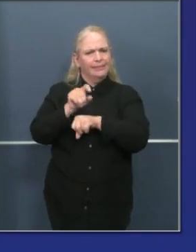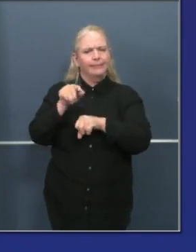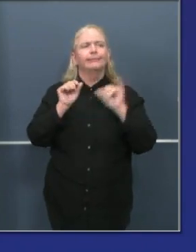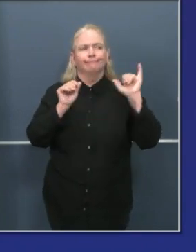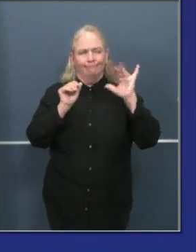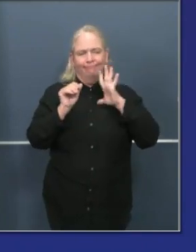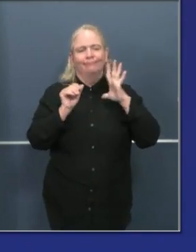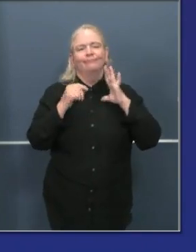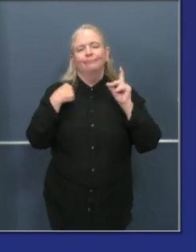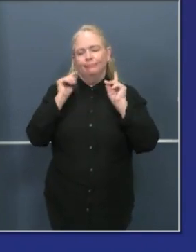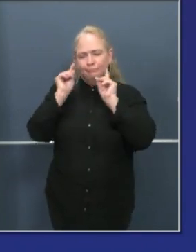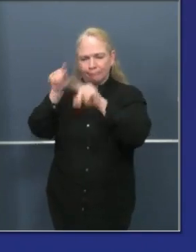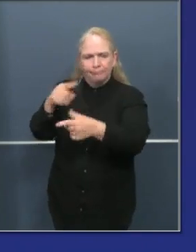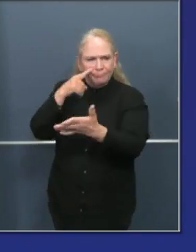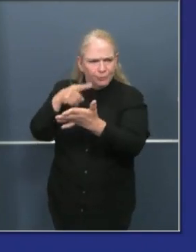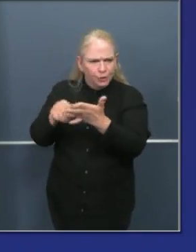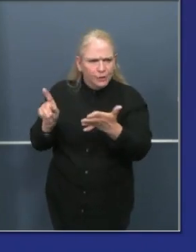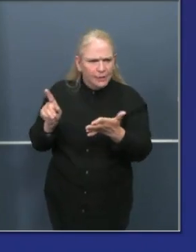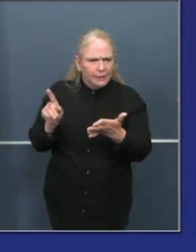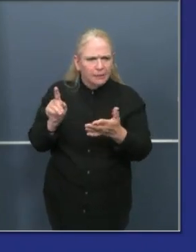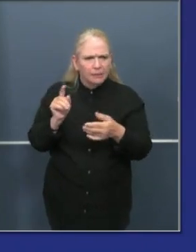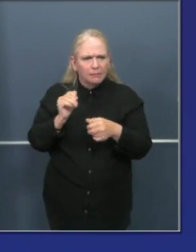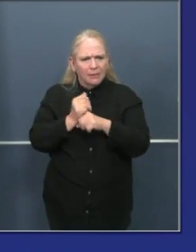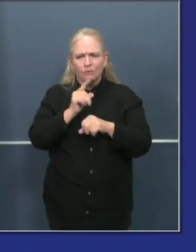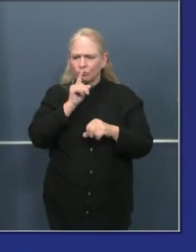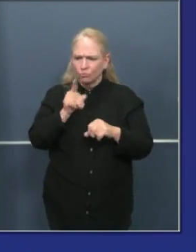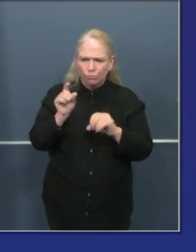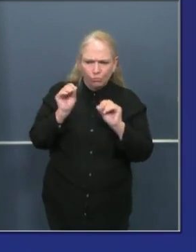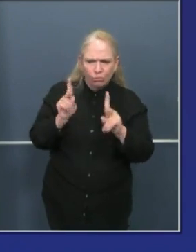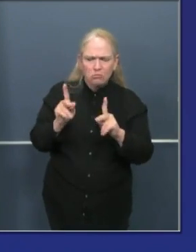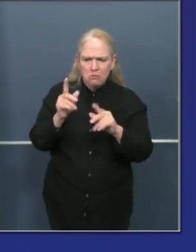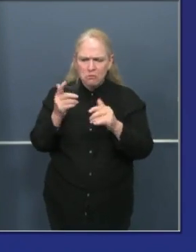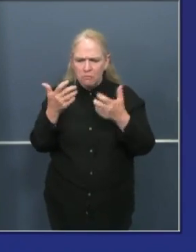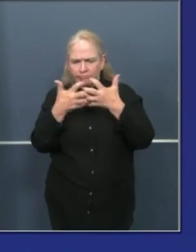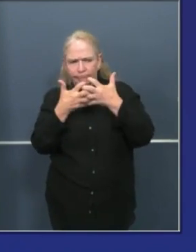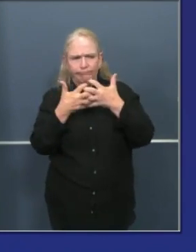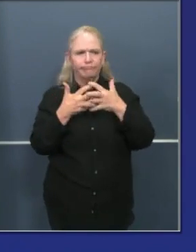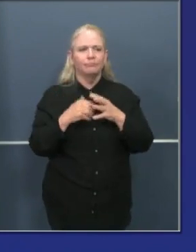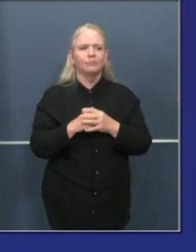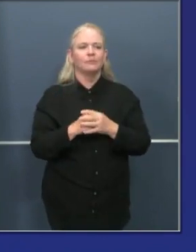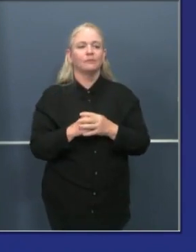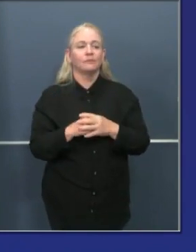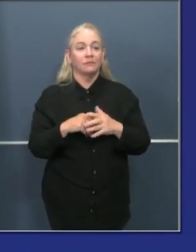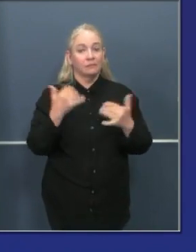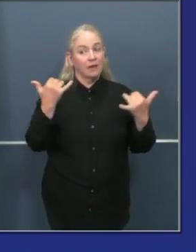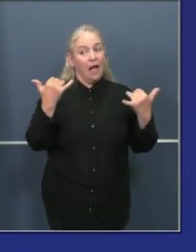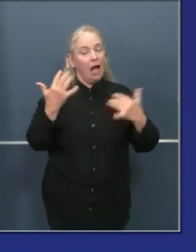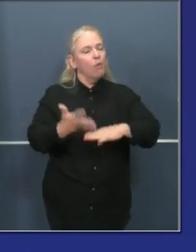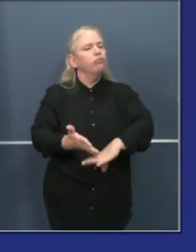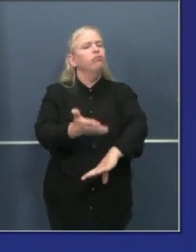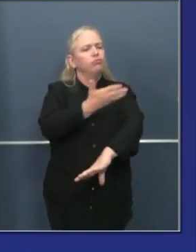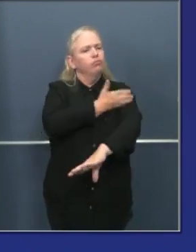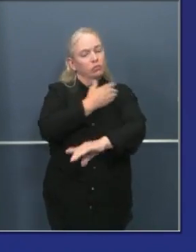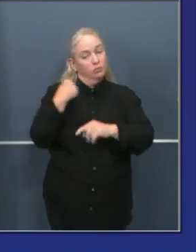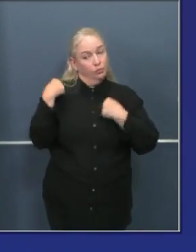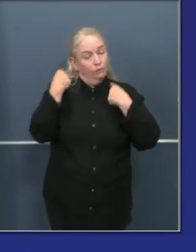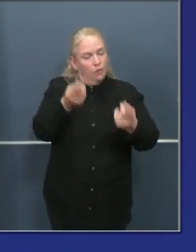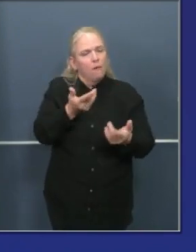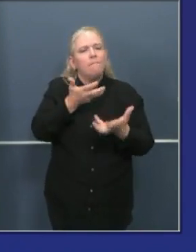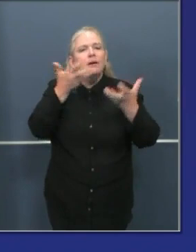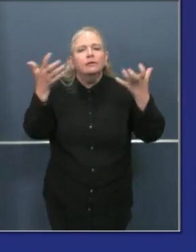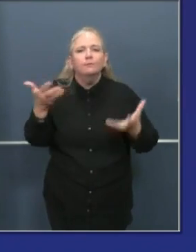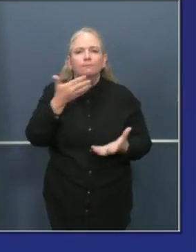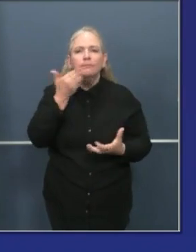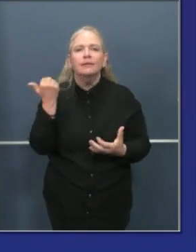clarified. So significant improvement and increase in enforcement over the weekend. Most of it, again, from an